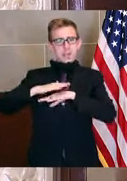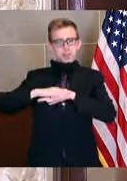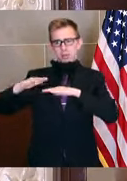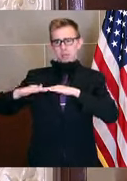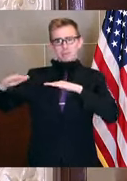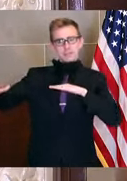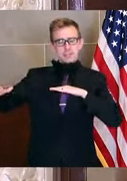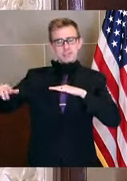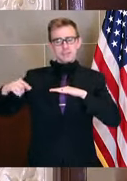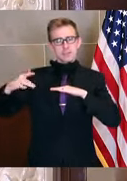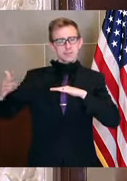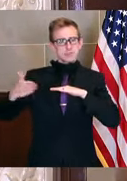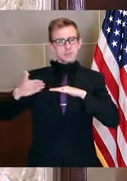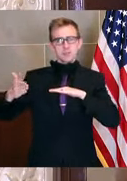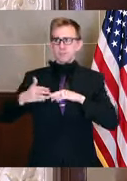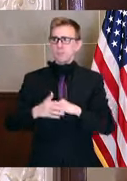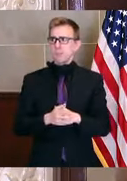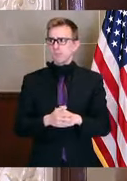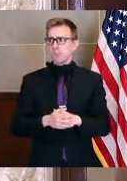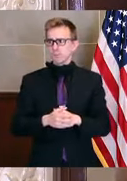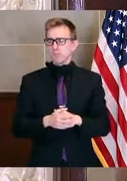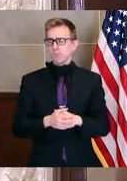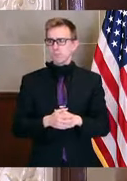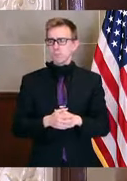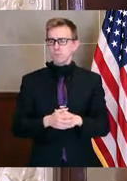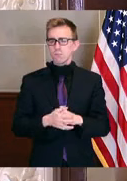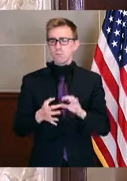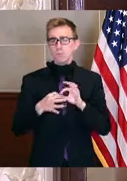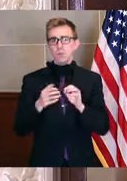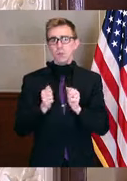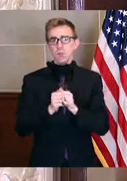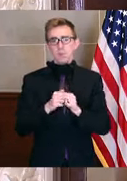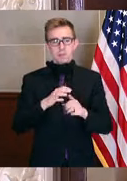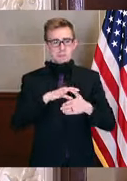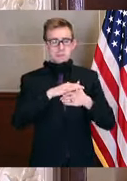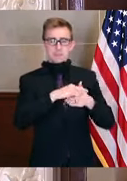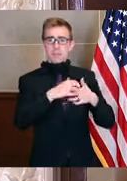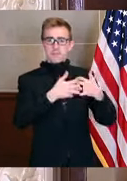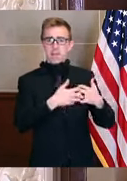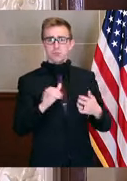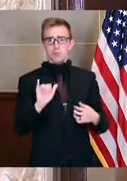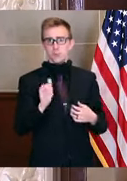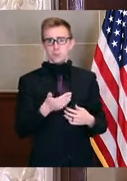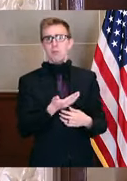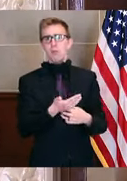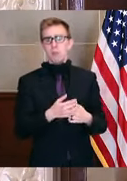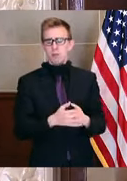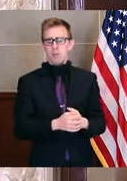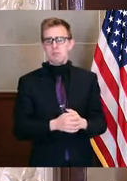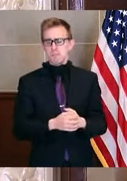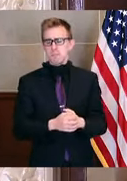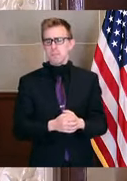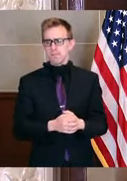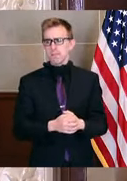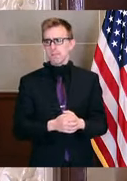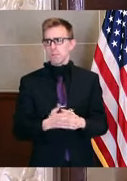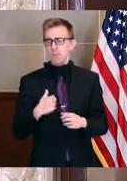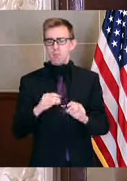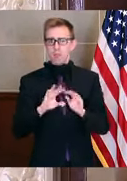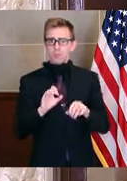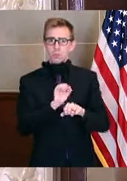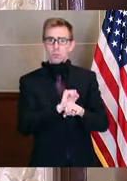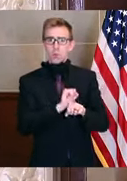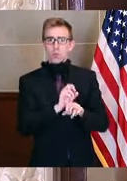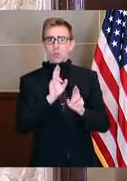I'm sorry. Adherence, even on the role of the meat packing plants, because we're obviously workers